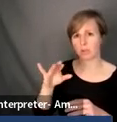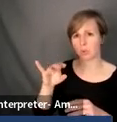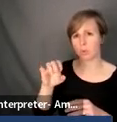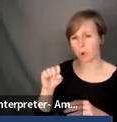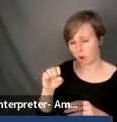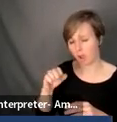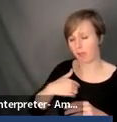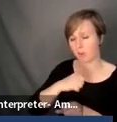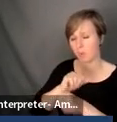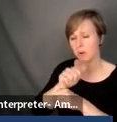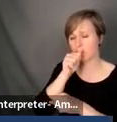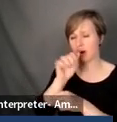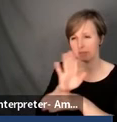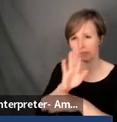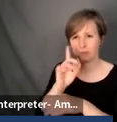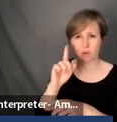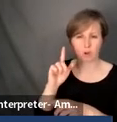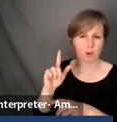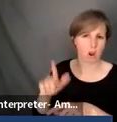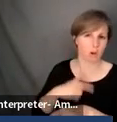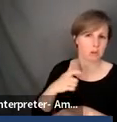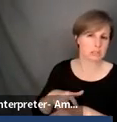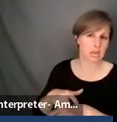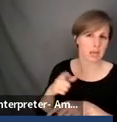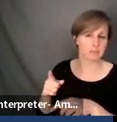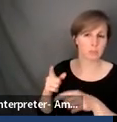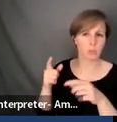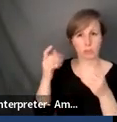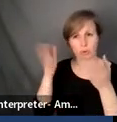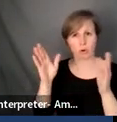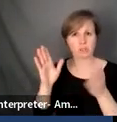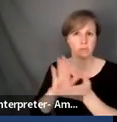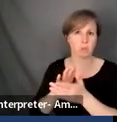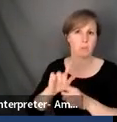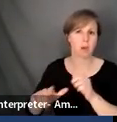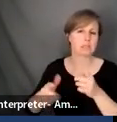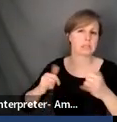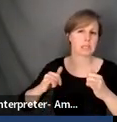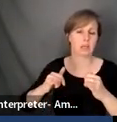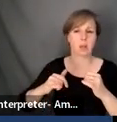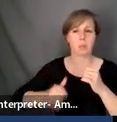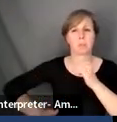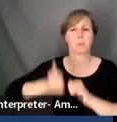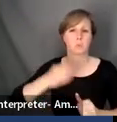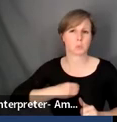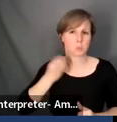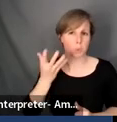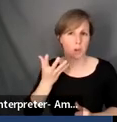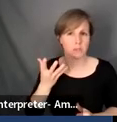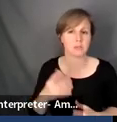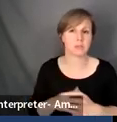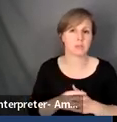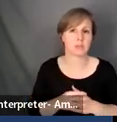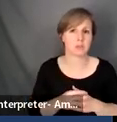where, uh, in progressive schools, but where the population is primary white. So you must imagine